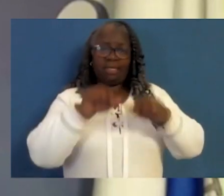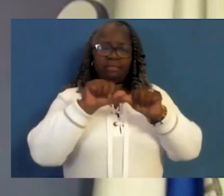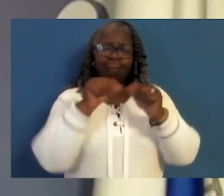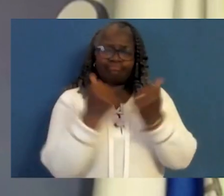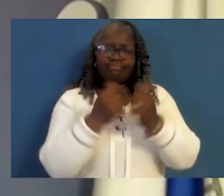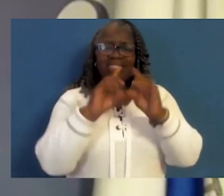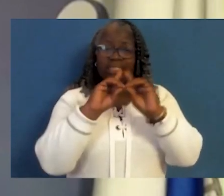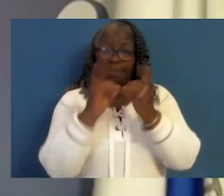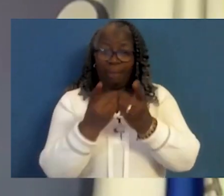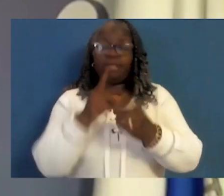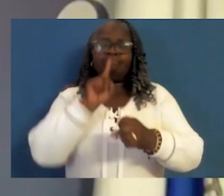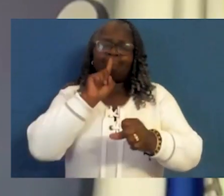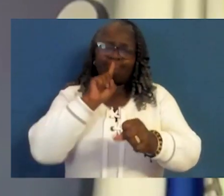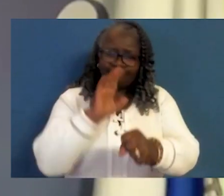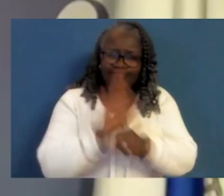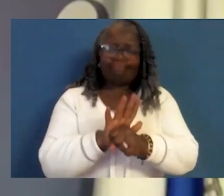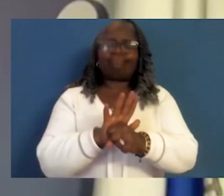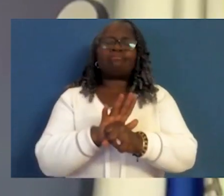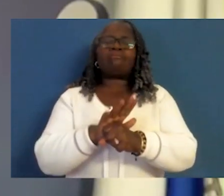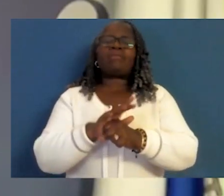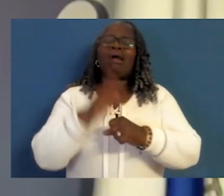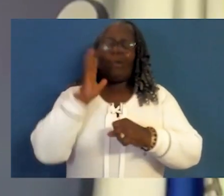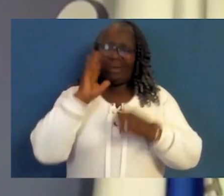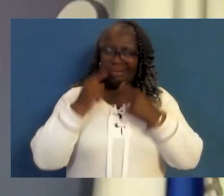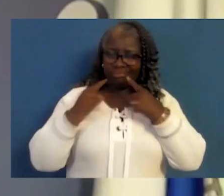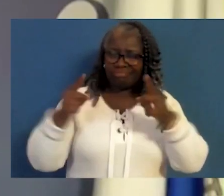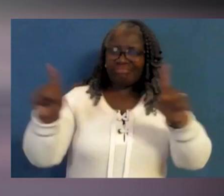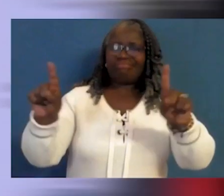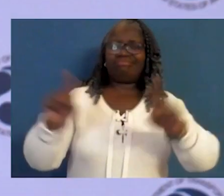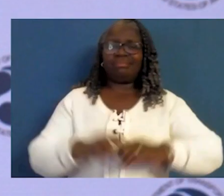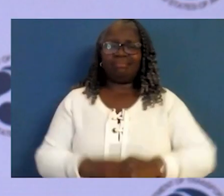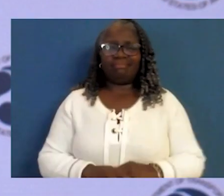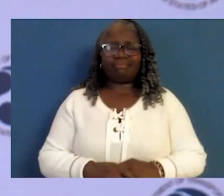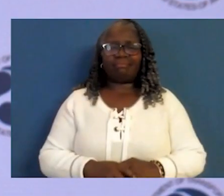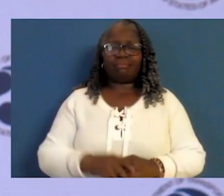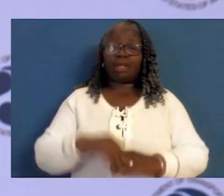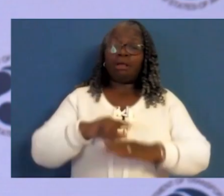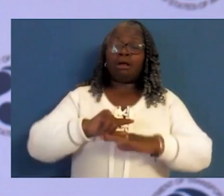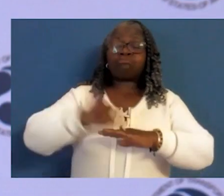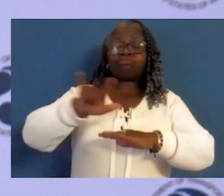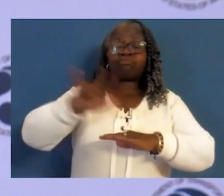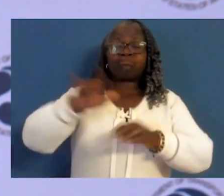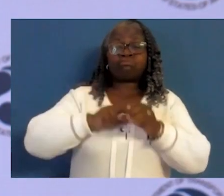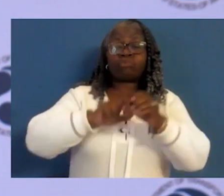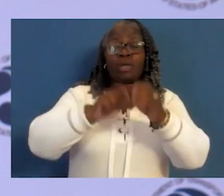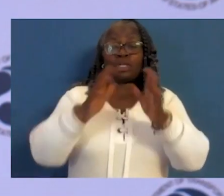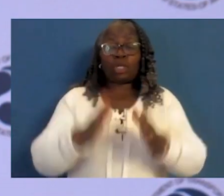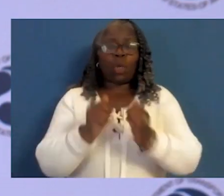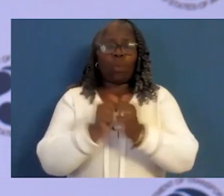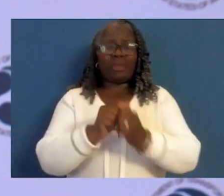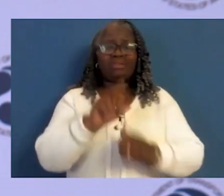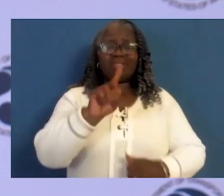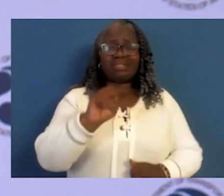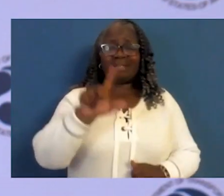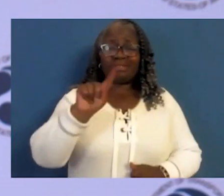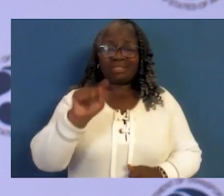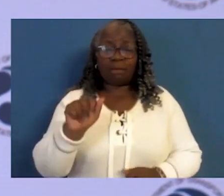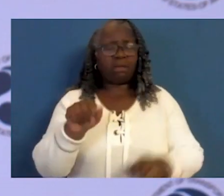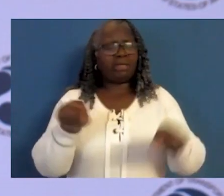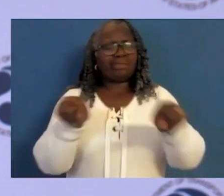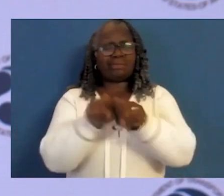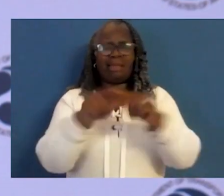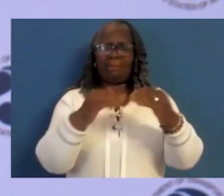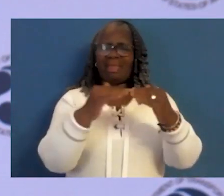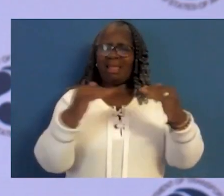are committed to making good on the promises of this legislation. Air travelers with disabilities deserve the same level of freedom